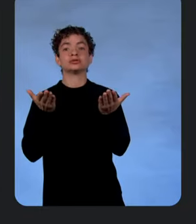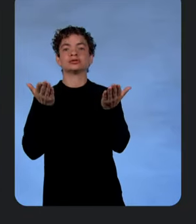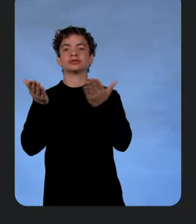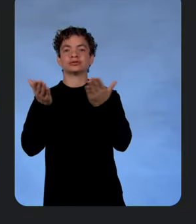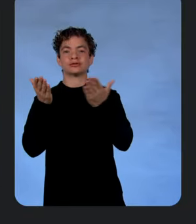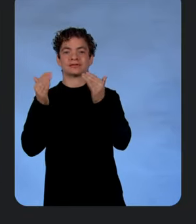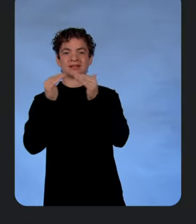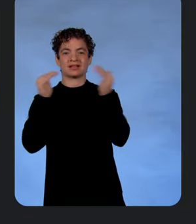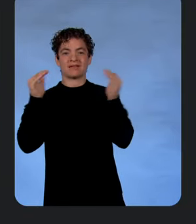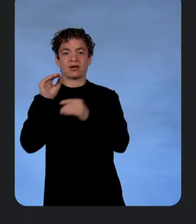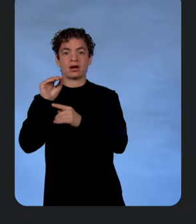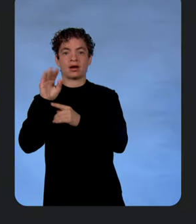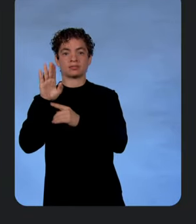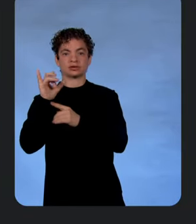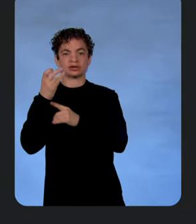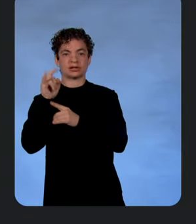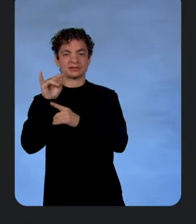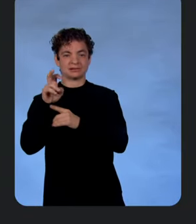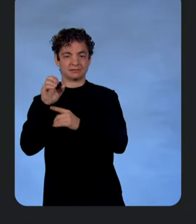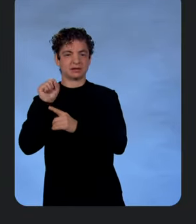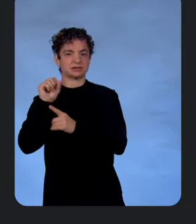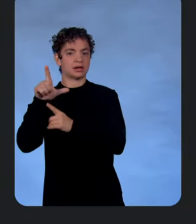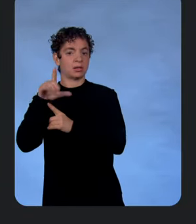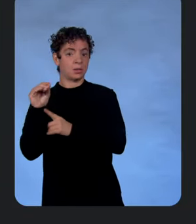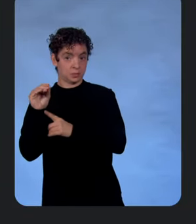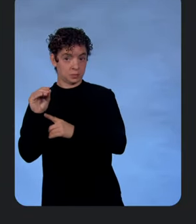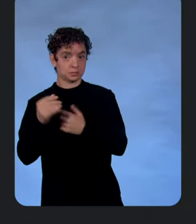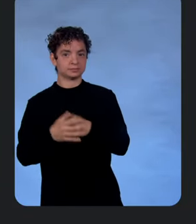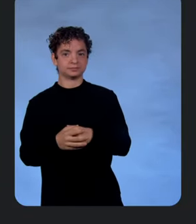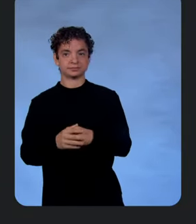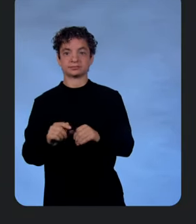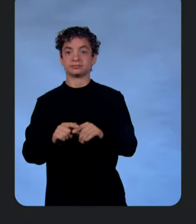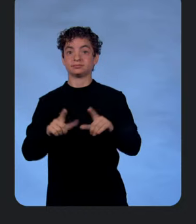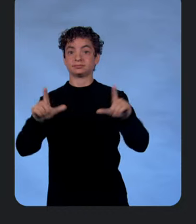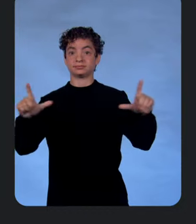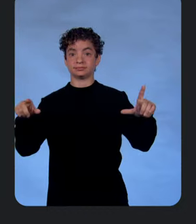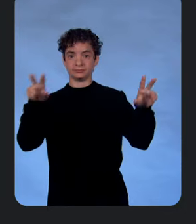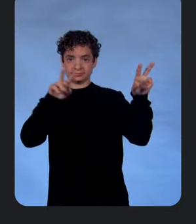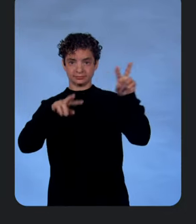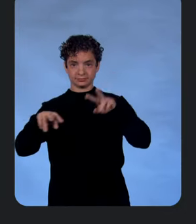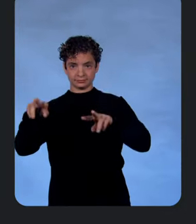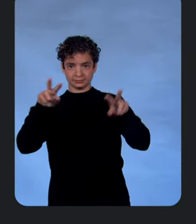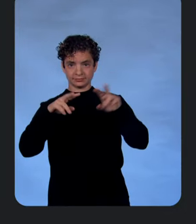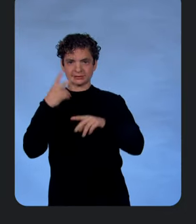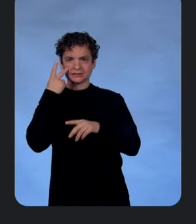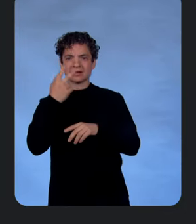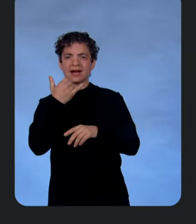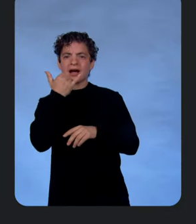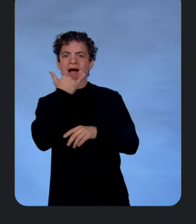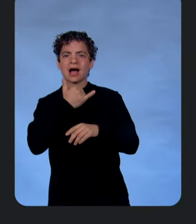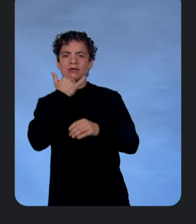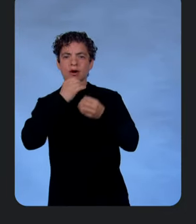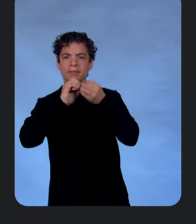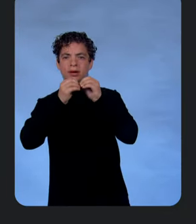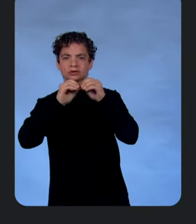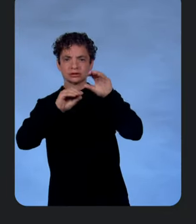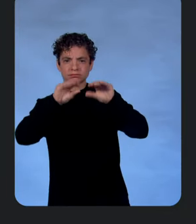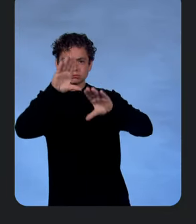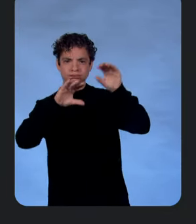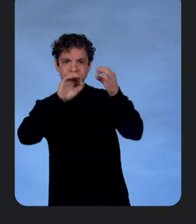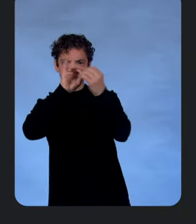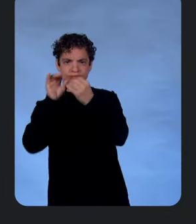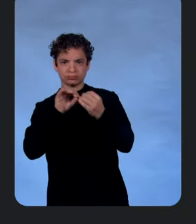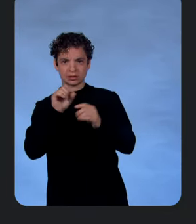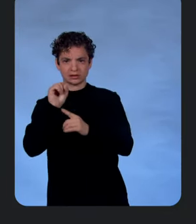level objectives. Here we have an SLO that's an error budget for one of our SLOs for query